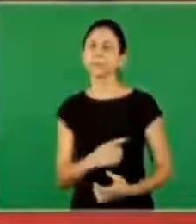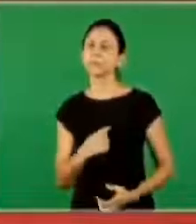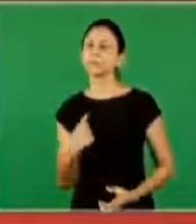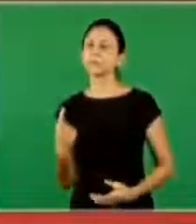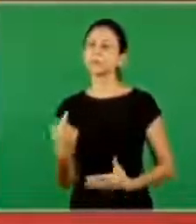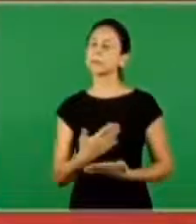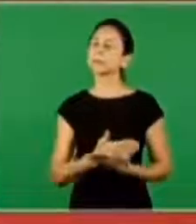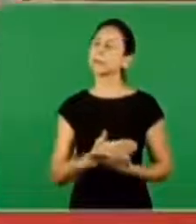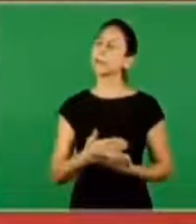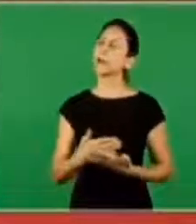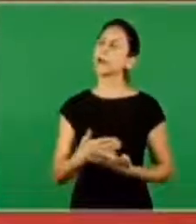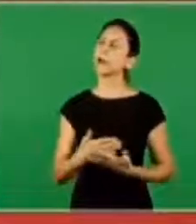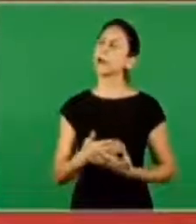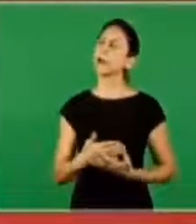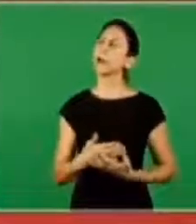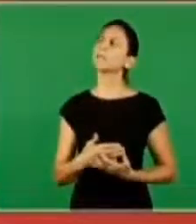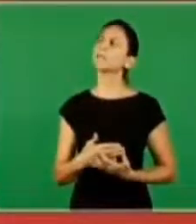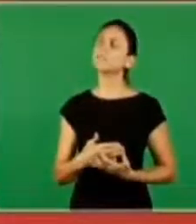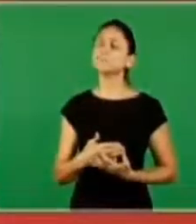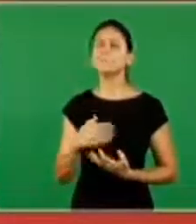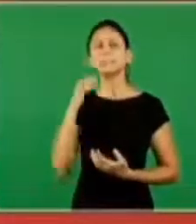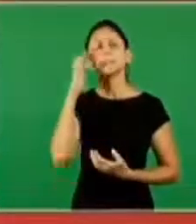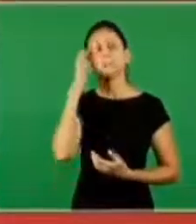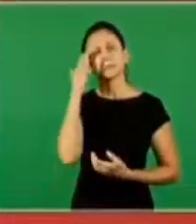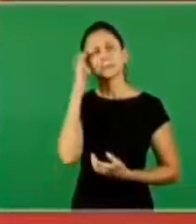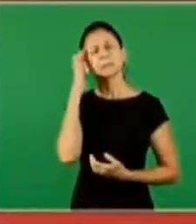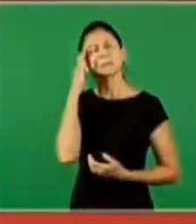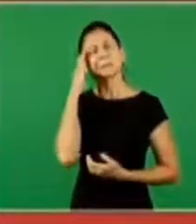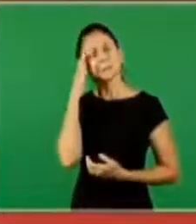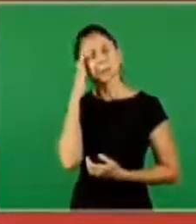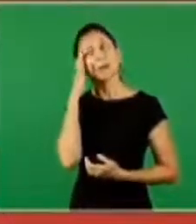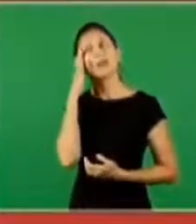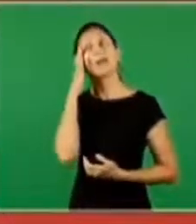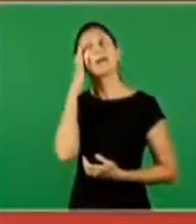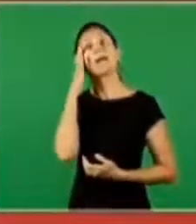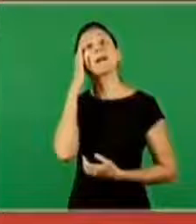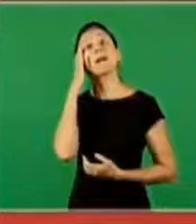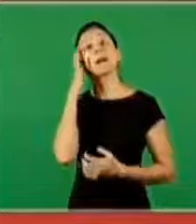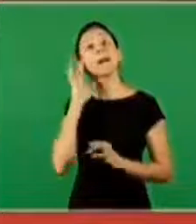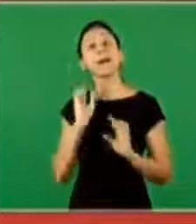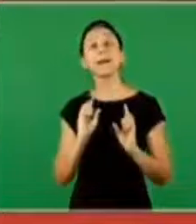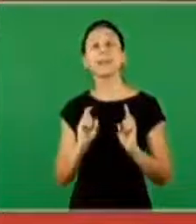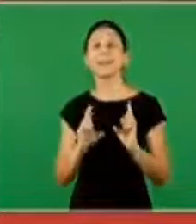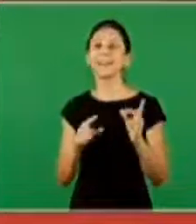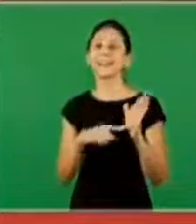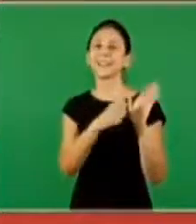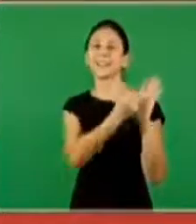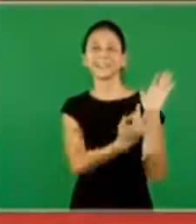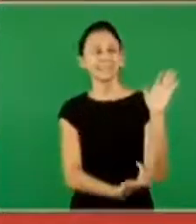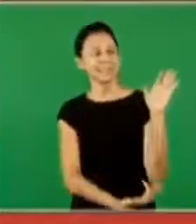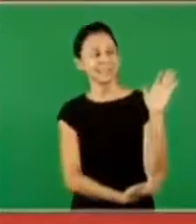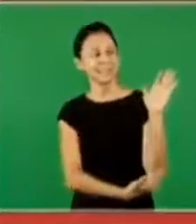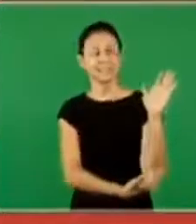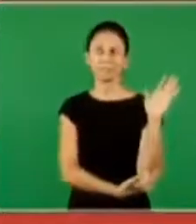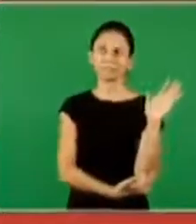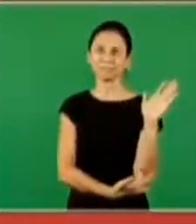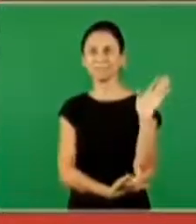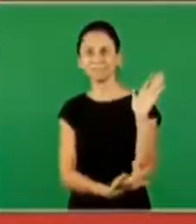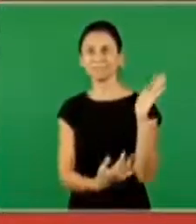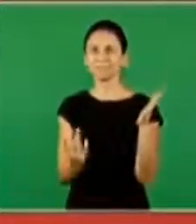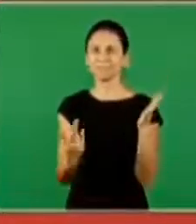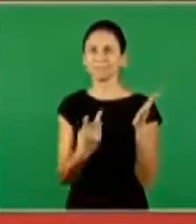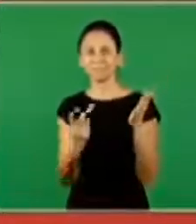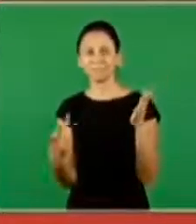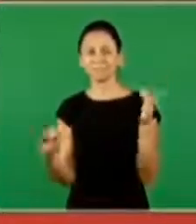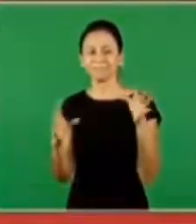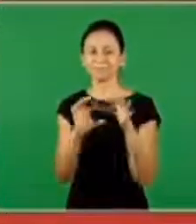when we begin to understand the doctrine of this work of the Holy Spirit we begin to understand the blood and